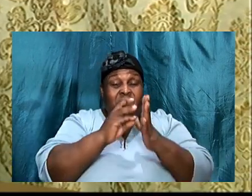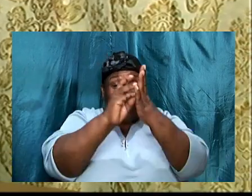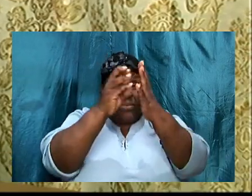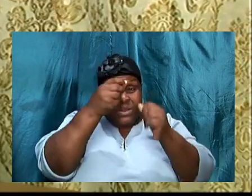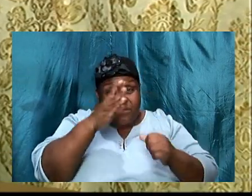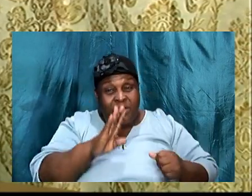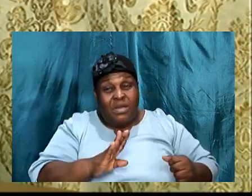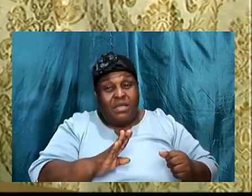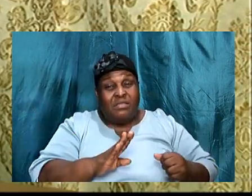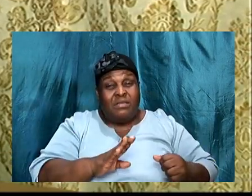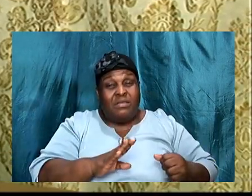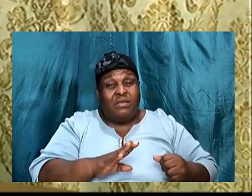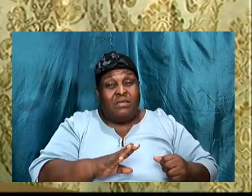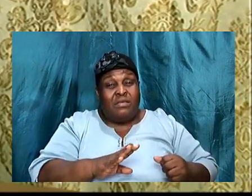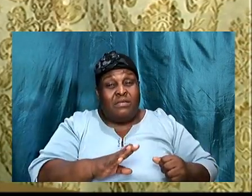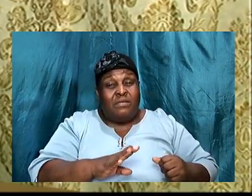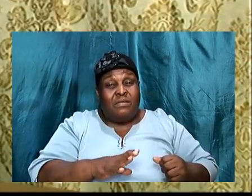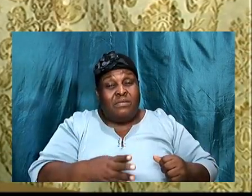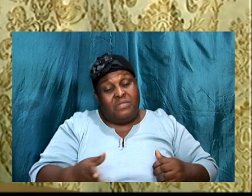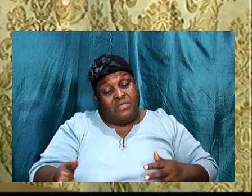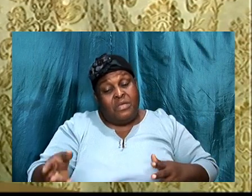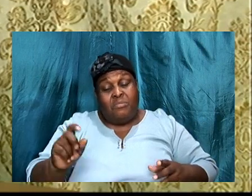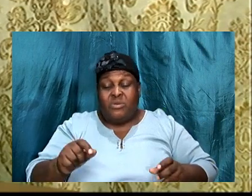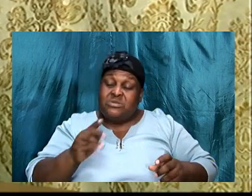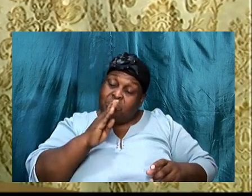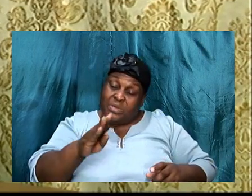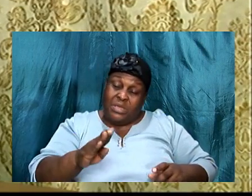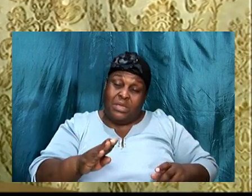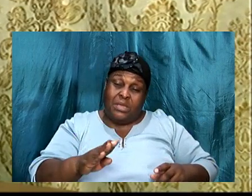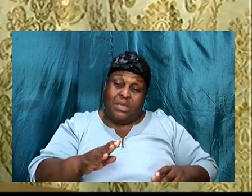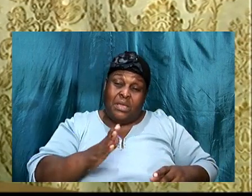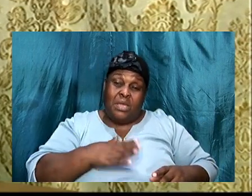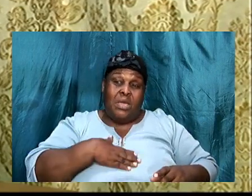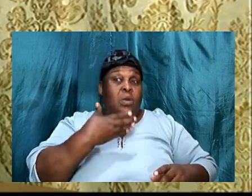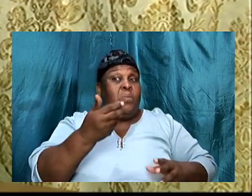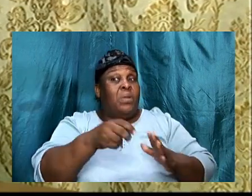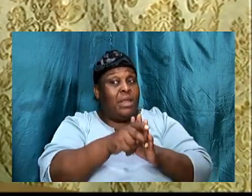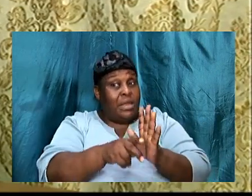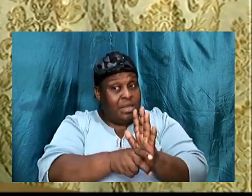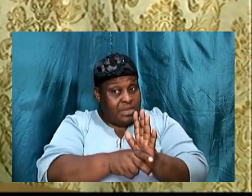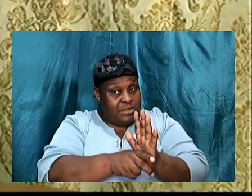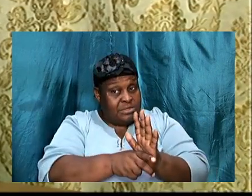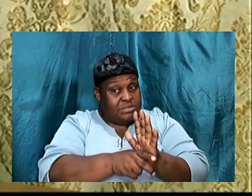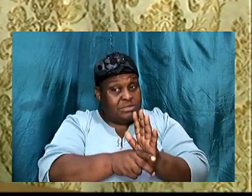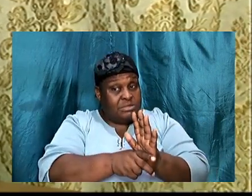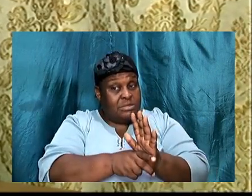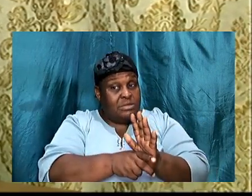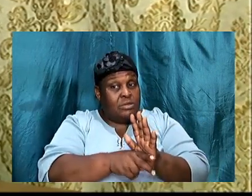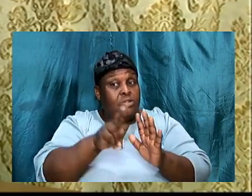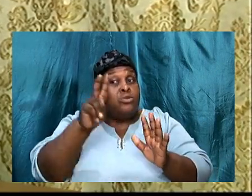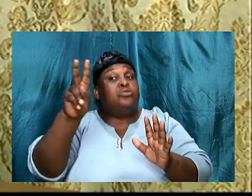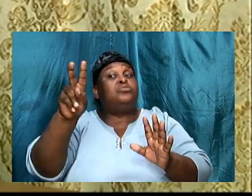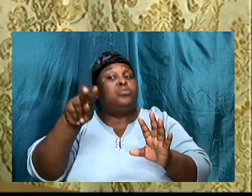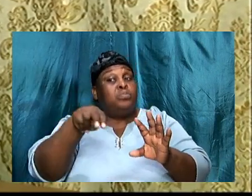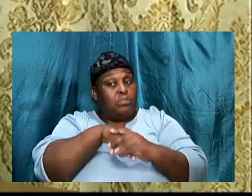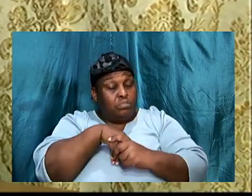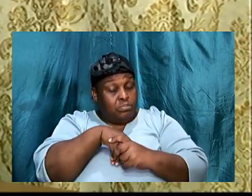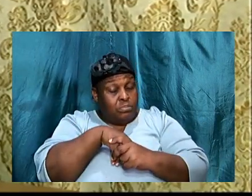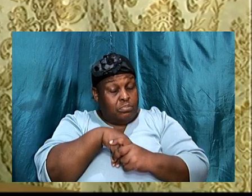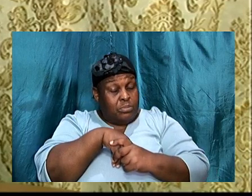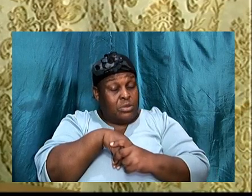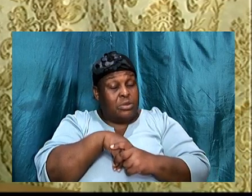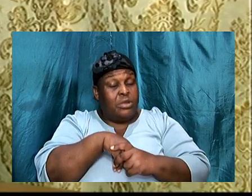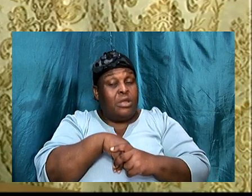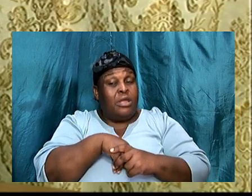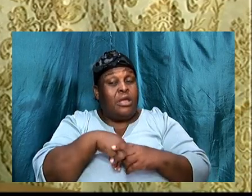to be a willingness doing on both parties to fix it. But at the same time, when you are in the will of God,